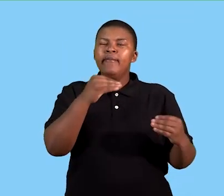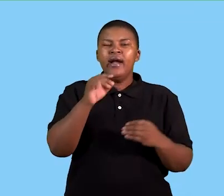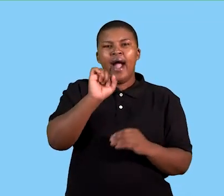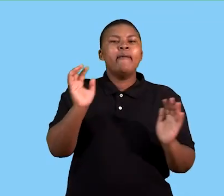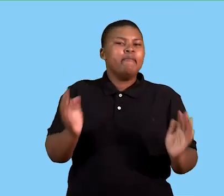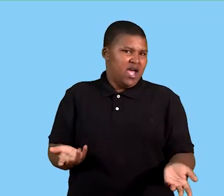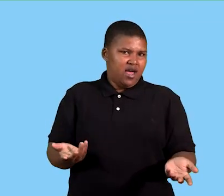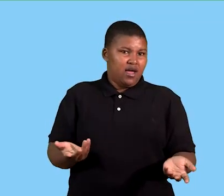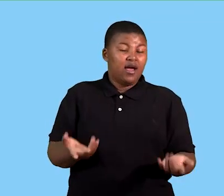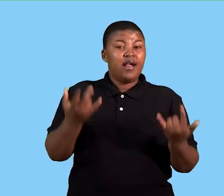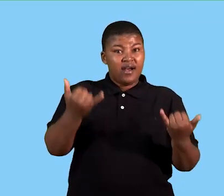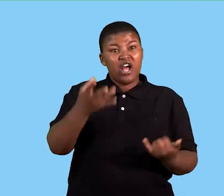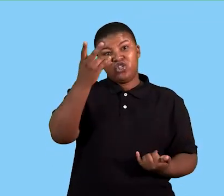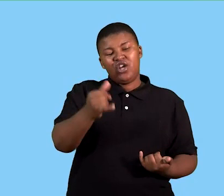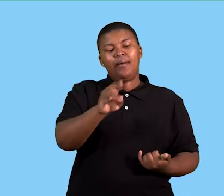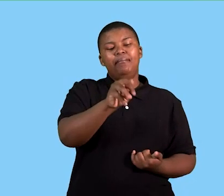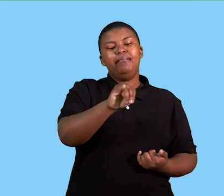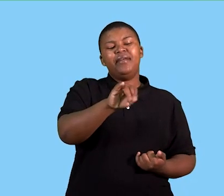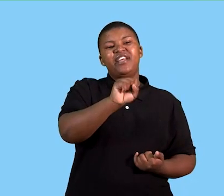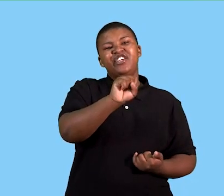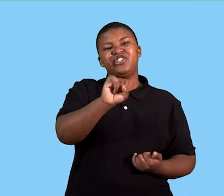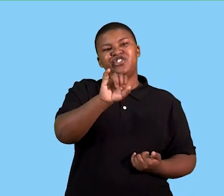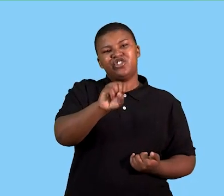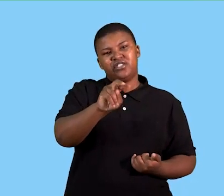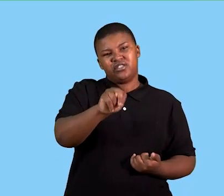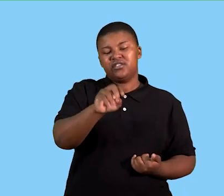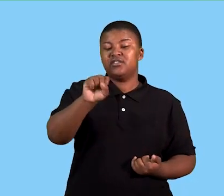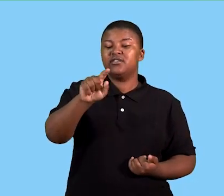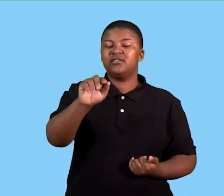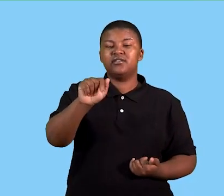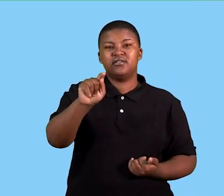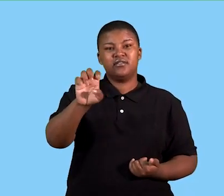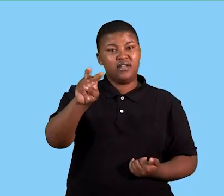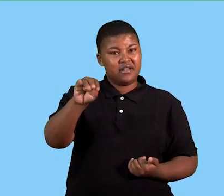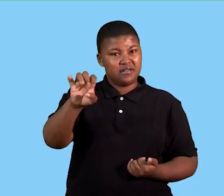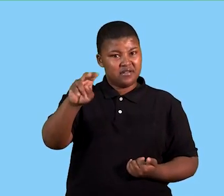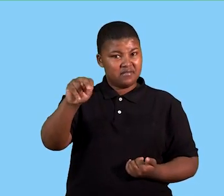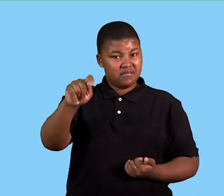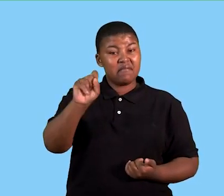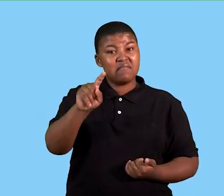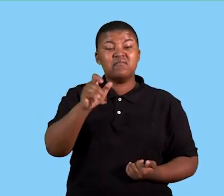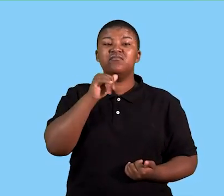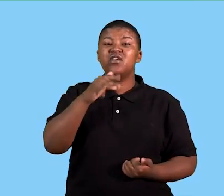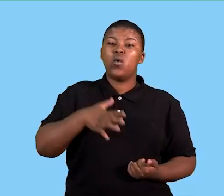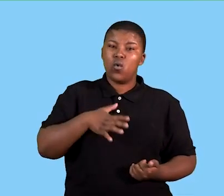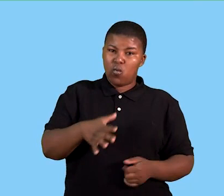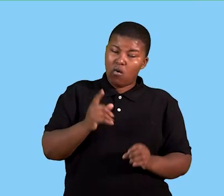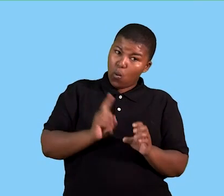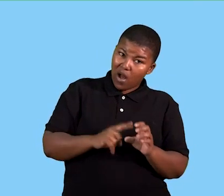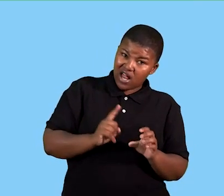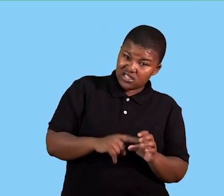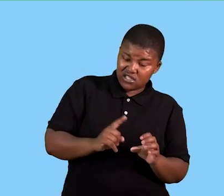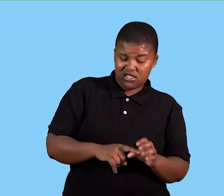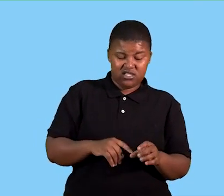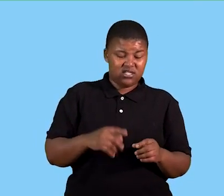business. So when we look at the mission statement, we say that she wants to provide quality products and modern